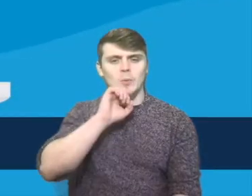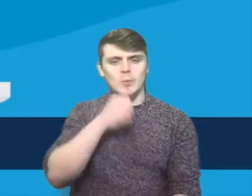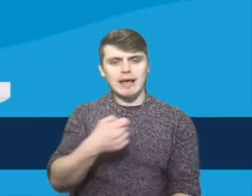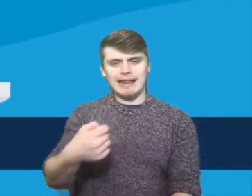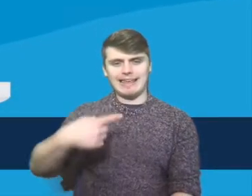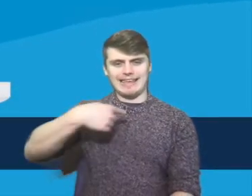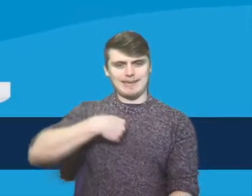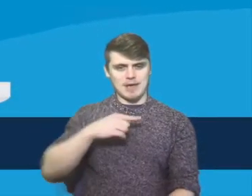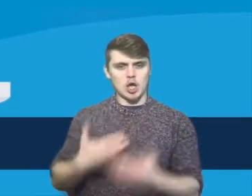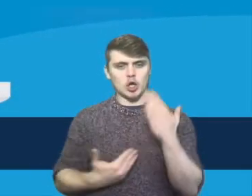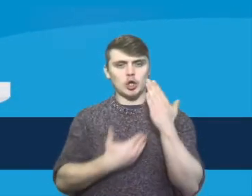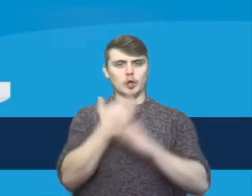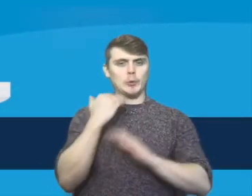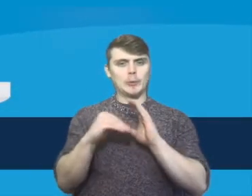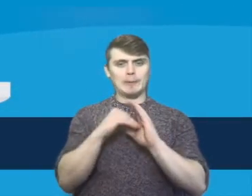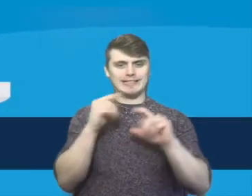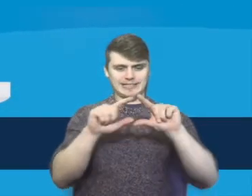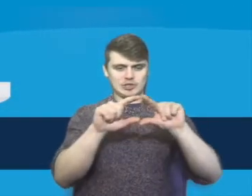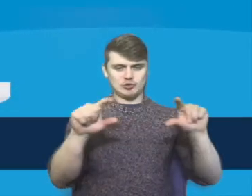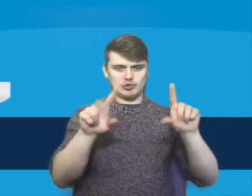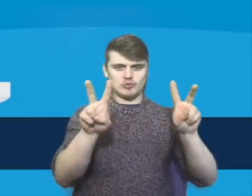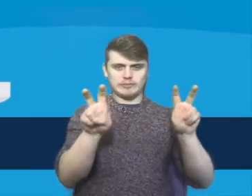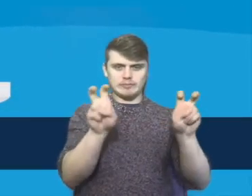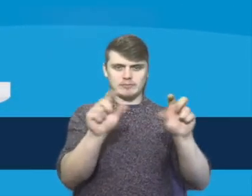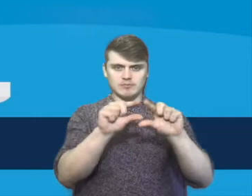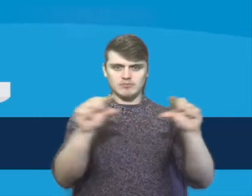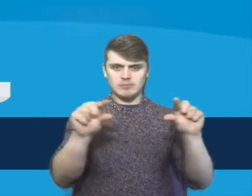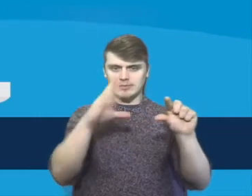You will receive an email that a new message has been sent.